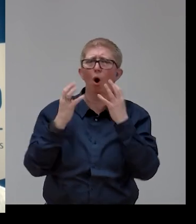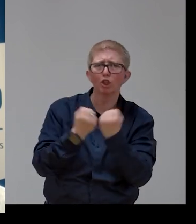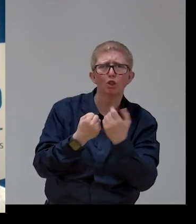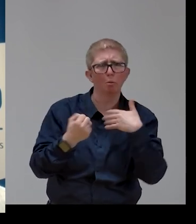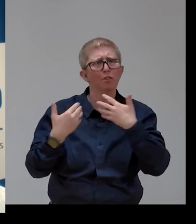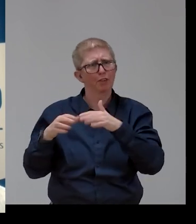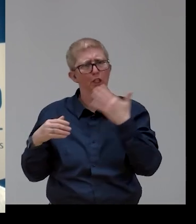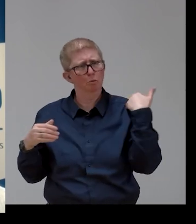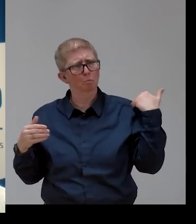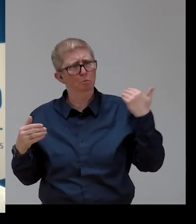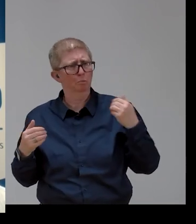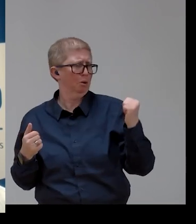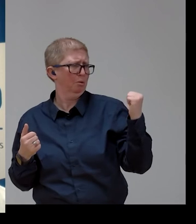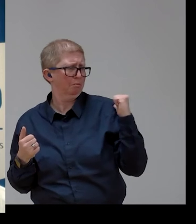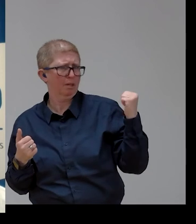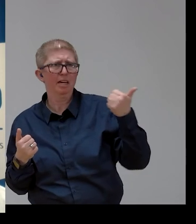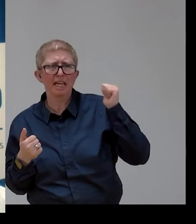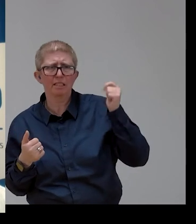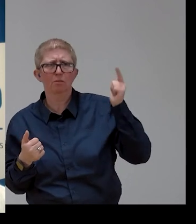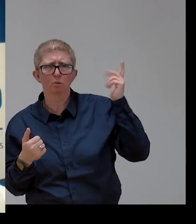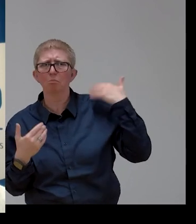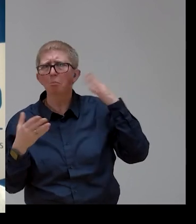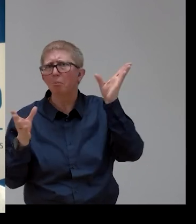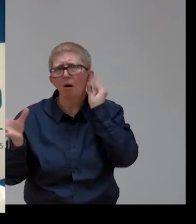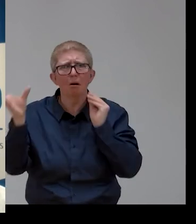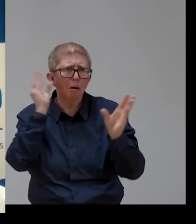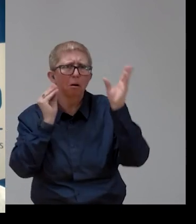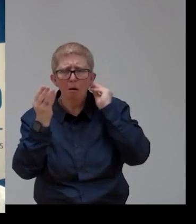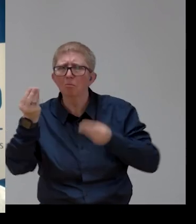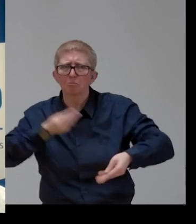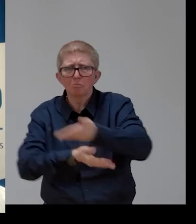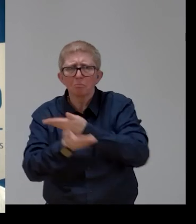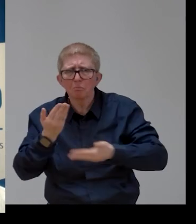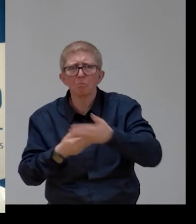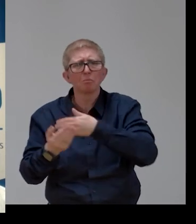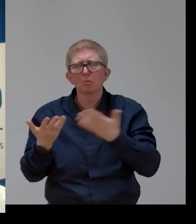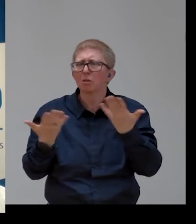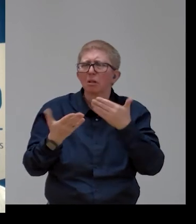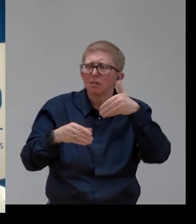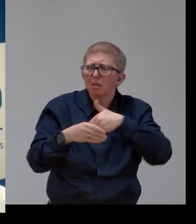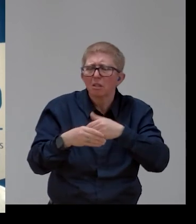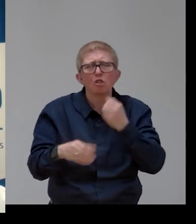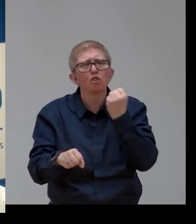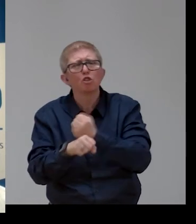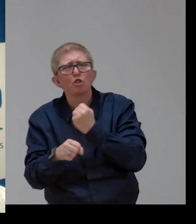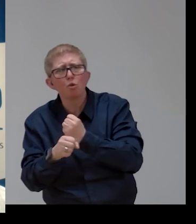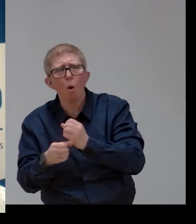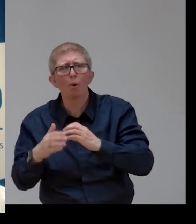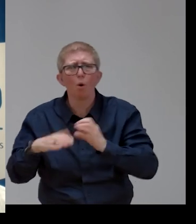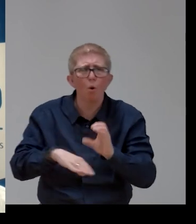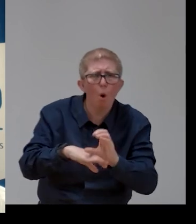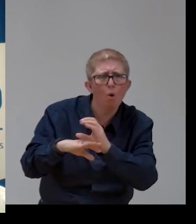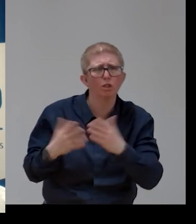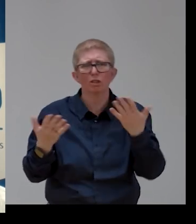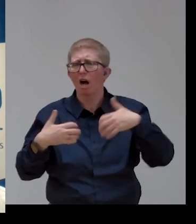very important. Motivating employers, guidance, job coaching, subsidies, all very important. Make sure we have the right funding in